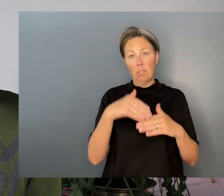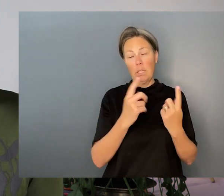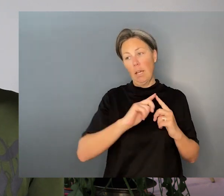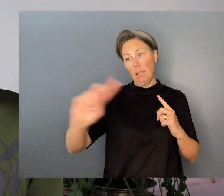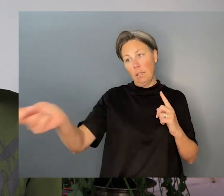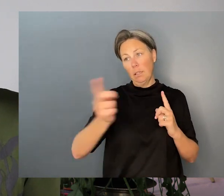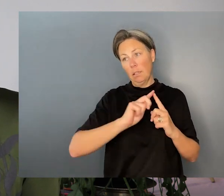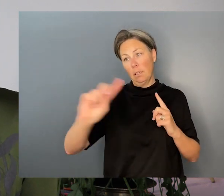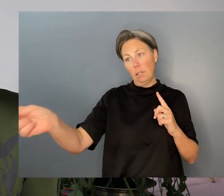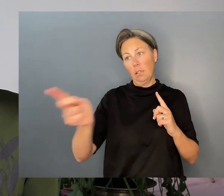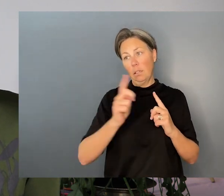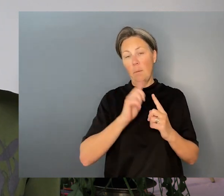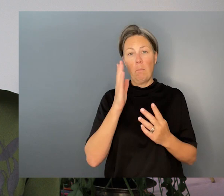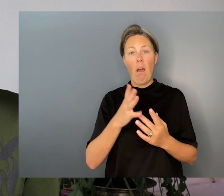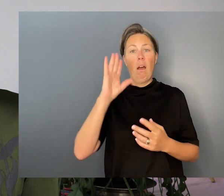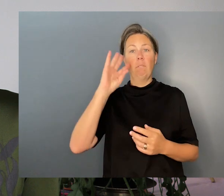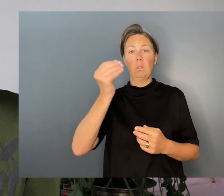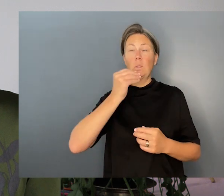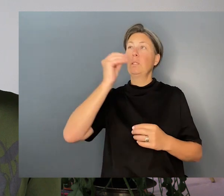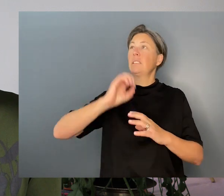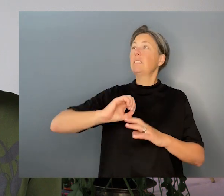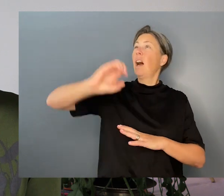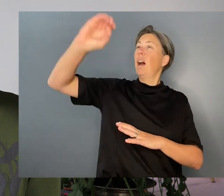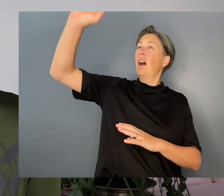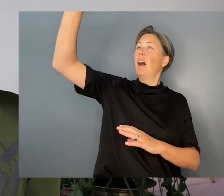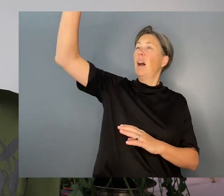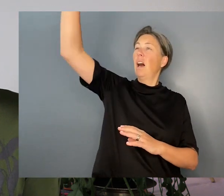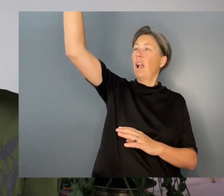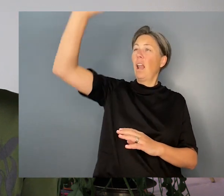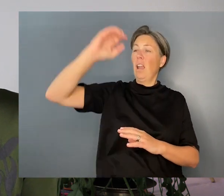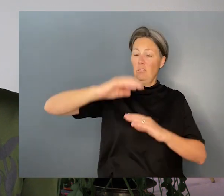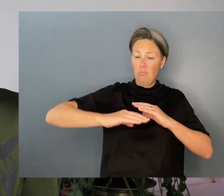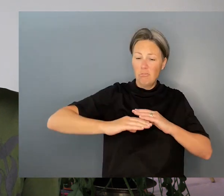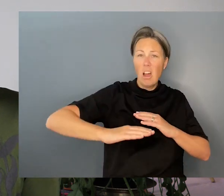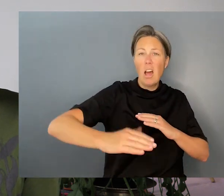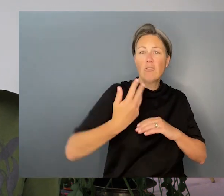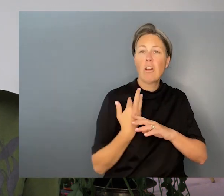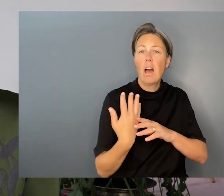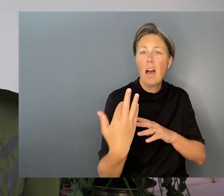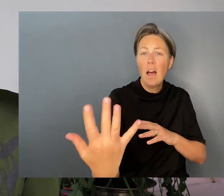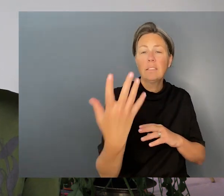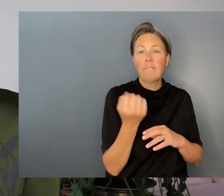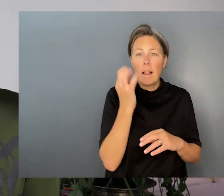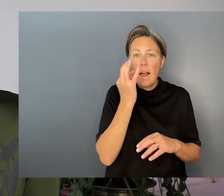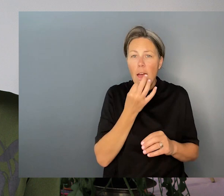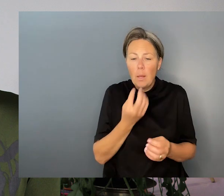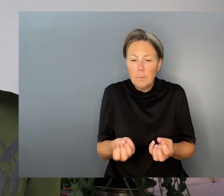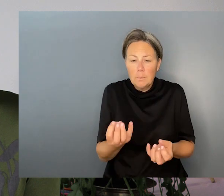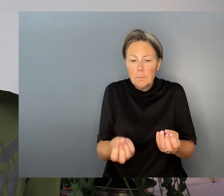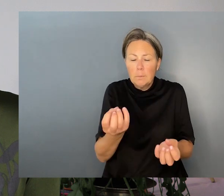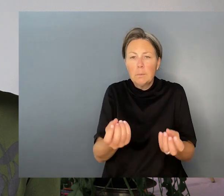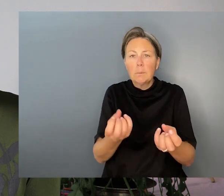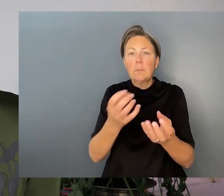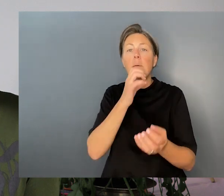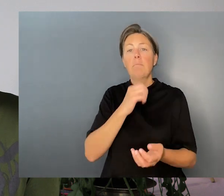It is the middle of the afternoon and the sun is high and the grass is carpeted by tiny flowers. He stops at the edge, shades his